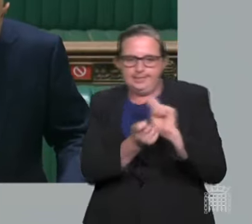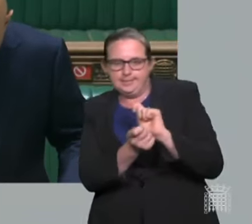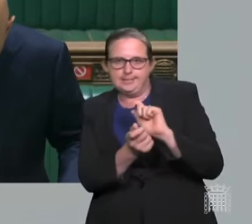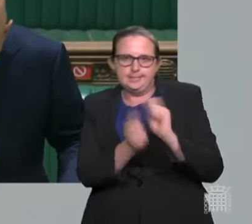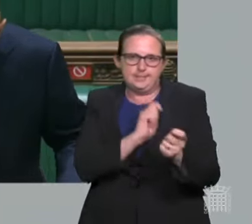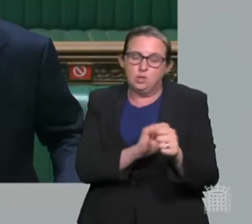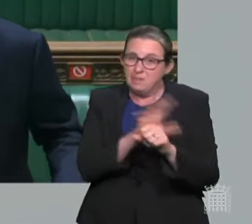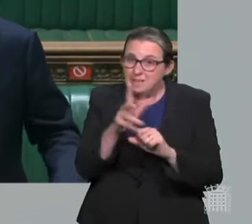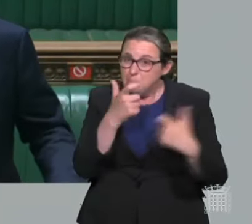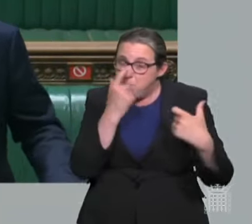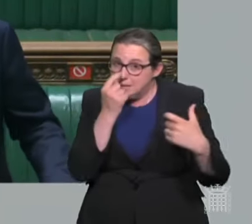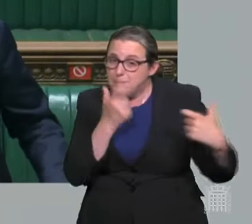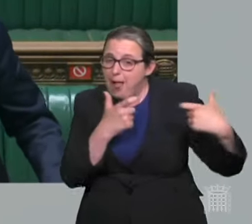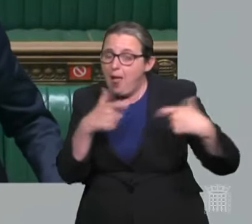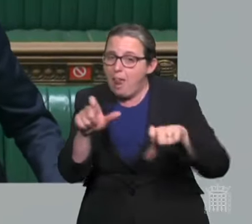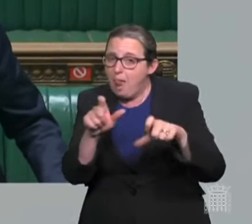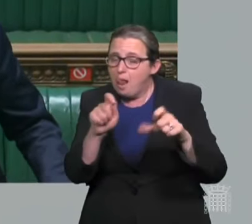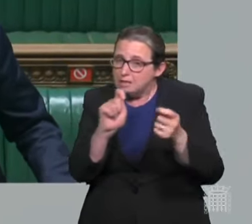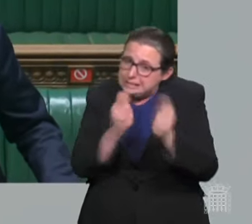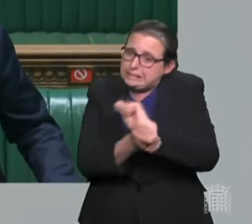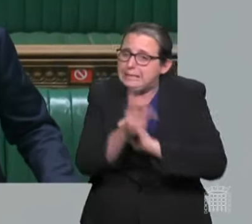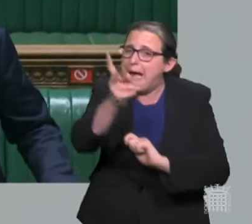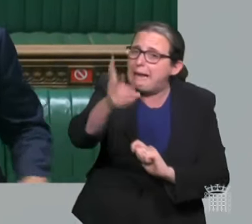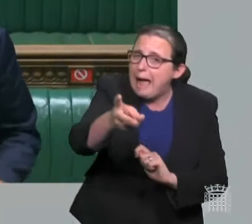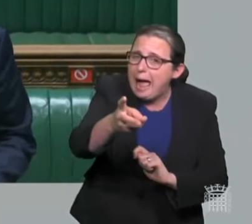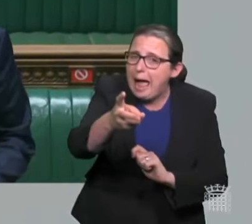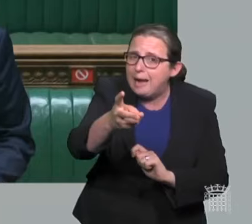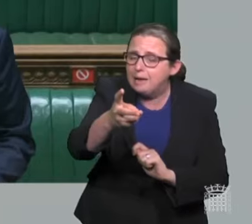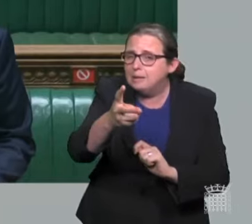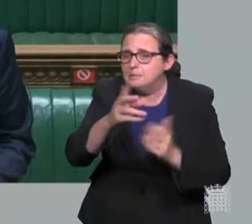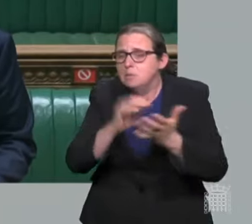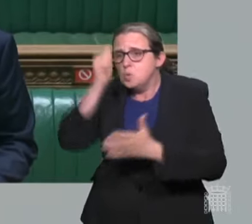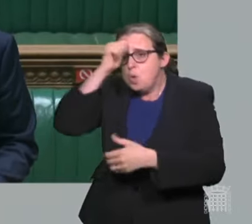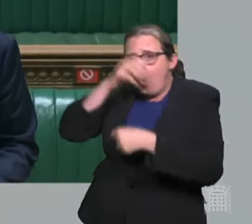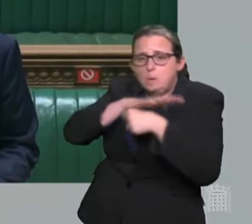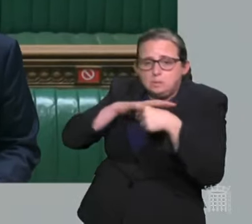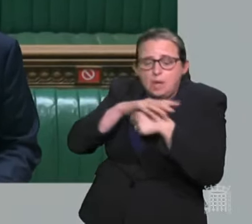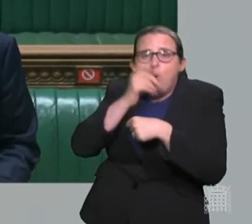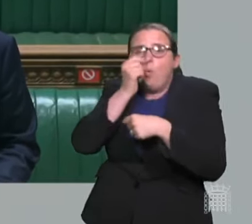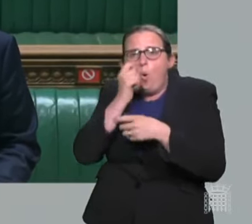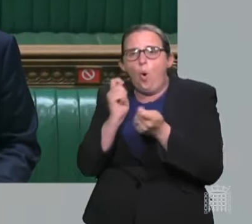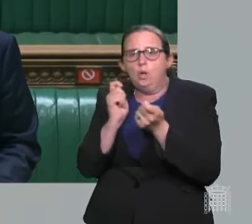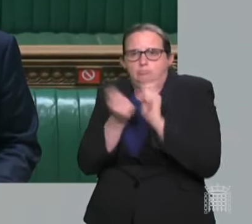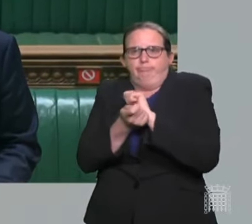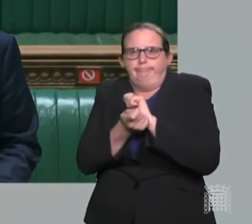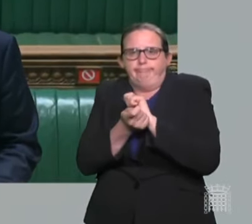We know that with Covid-19, the situation can change and it can change quickly.